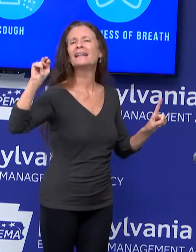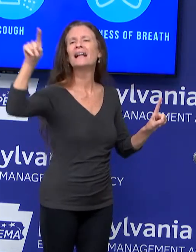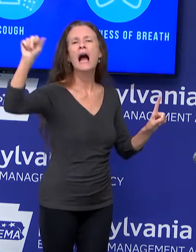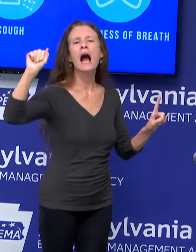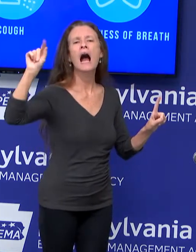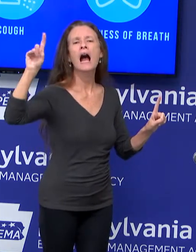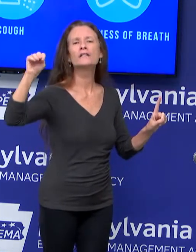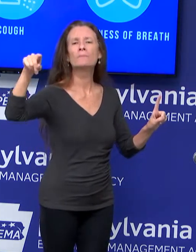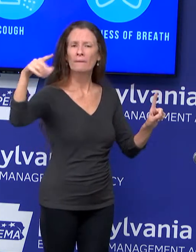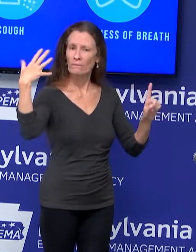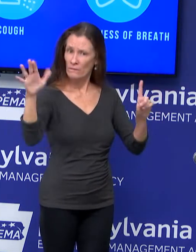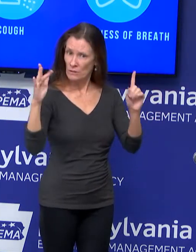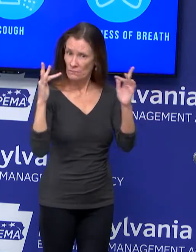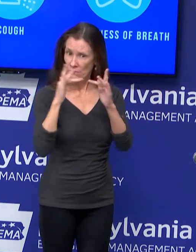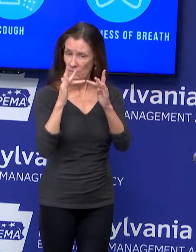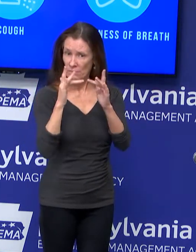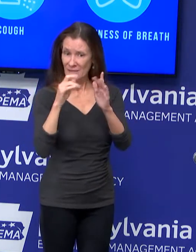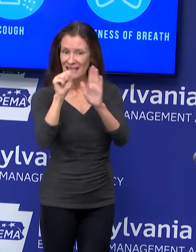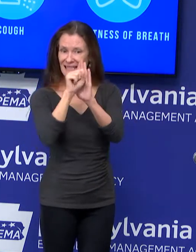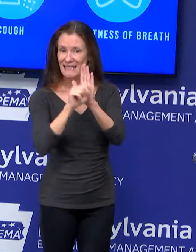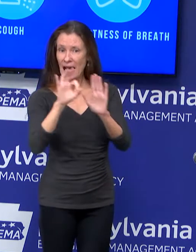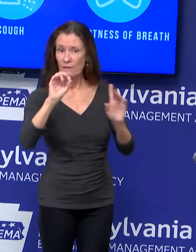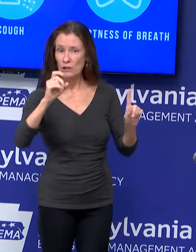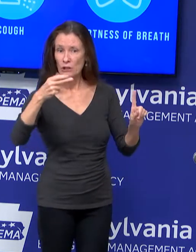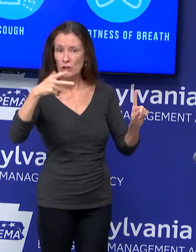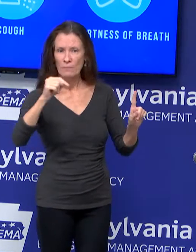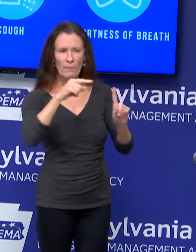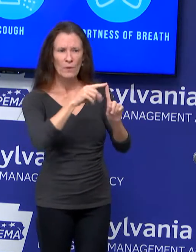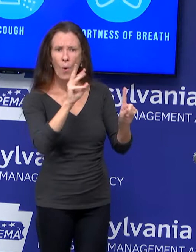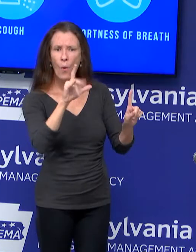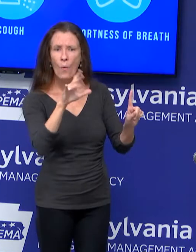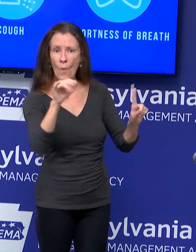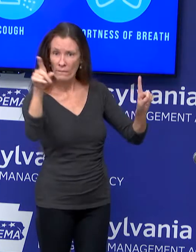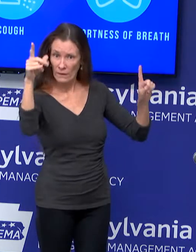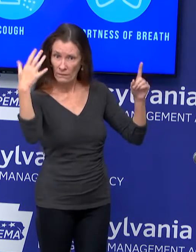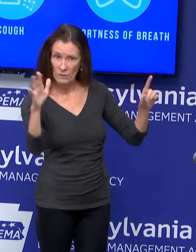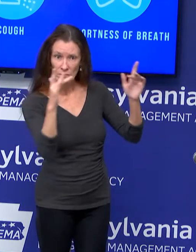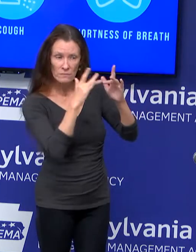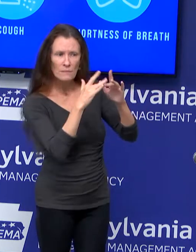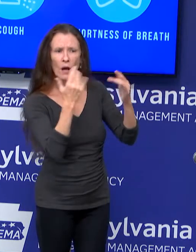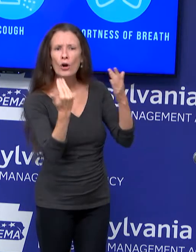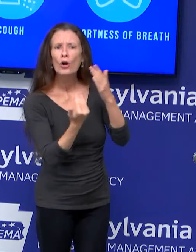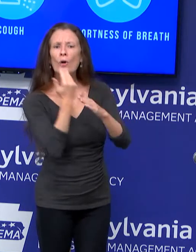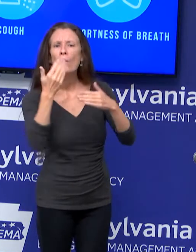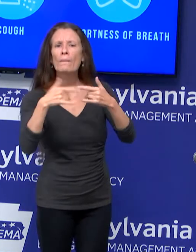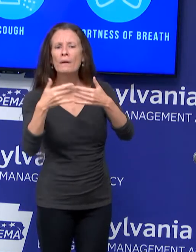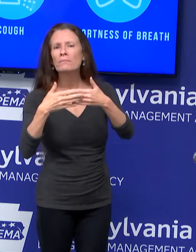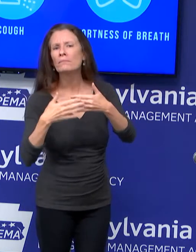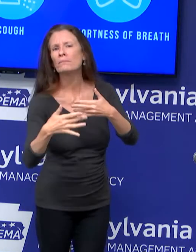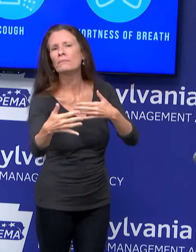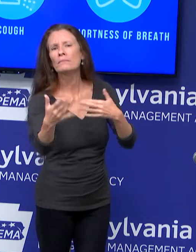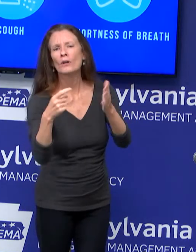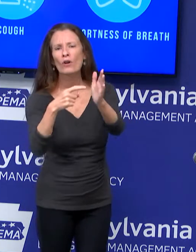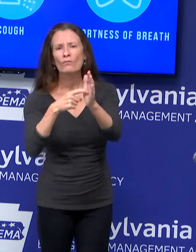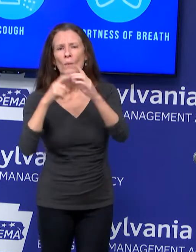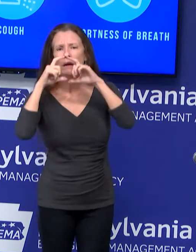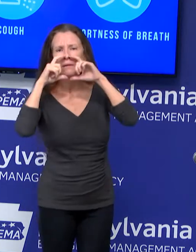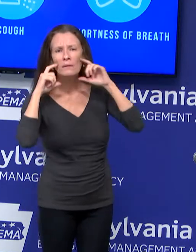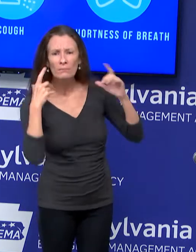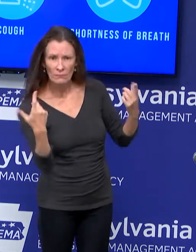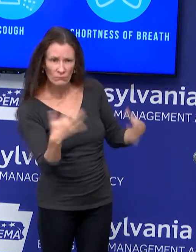Health or Wolf administration, perhaps, about any new guidelines? He has talked in the past about mask mandates at this point? To date, no.